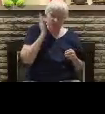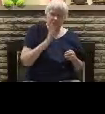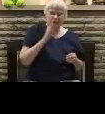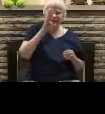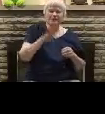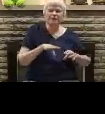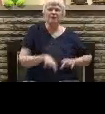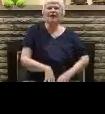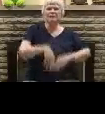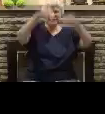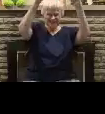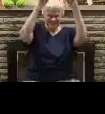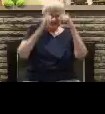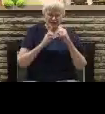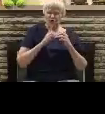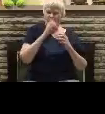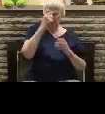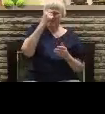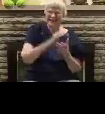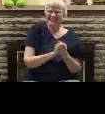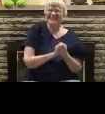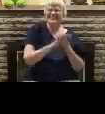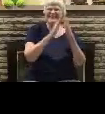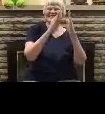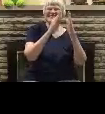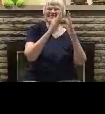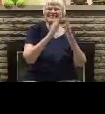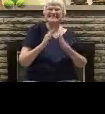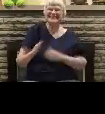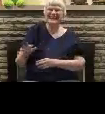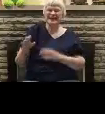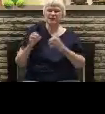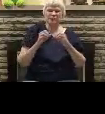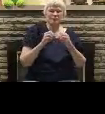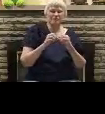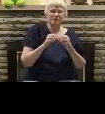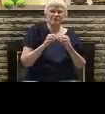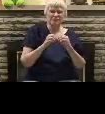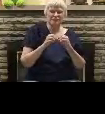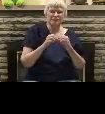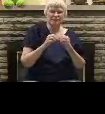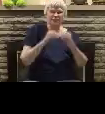will be the rapture. When true believers are removed, there's no